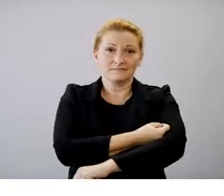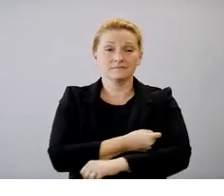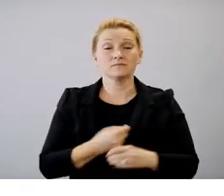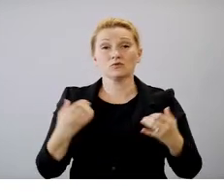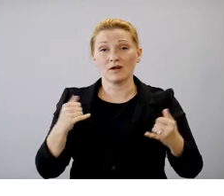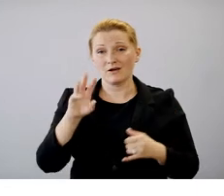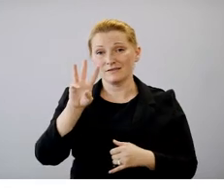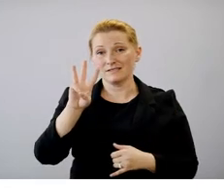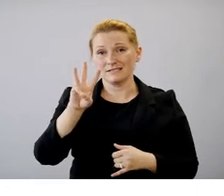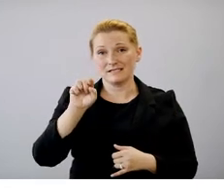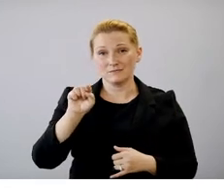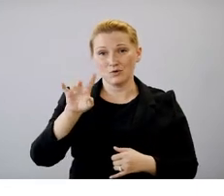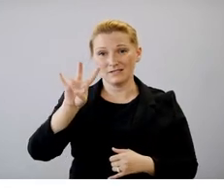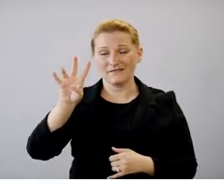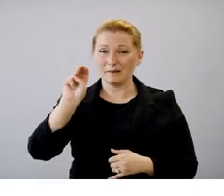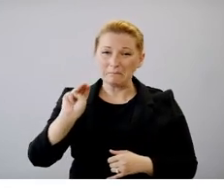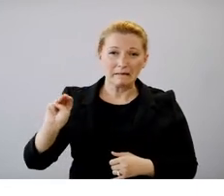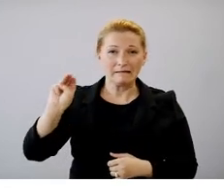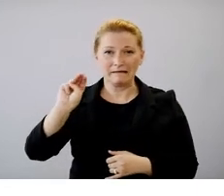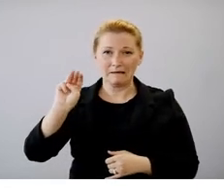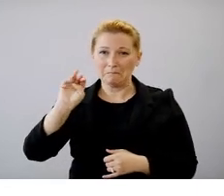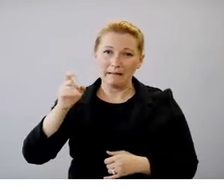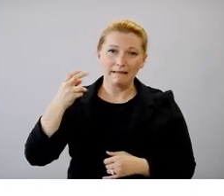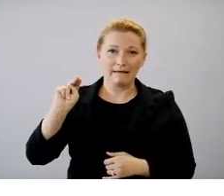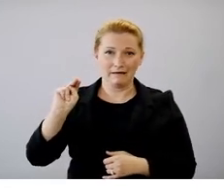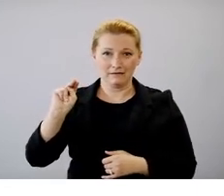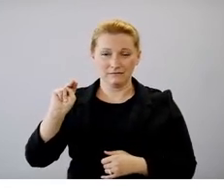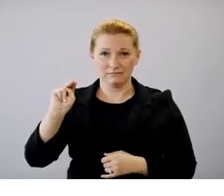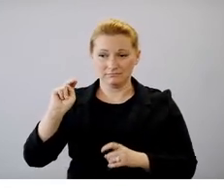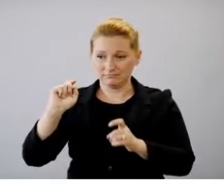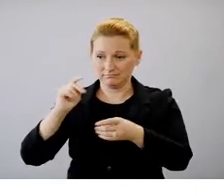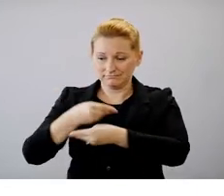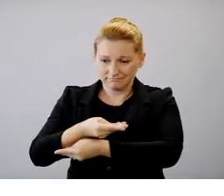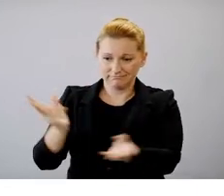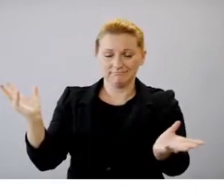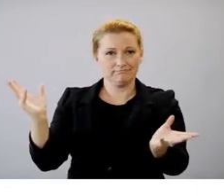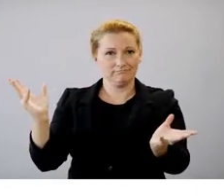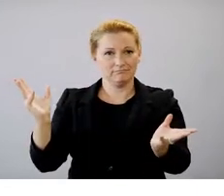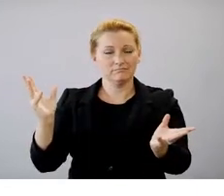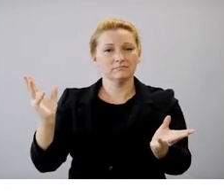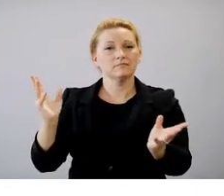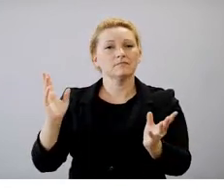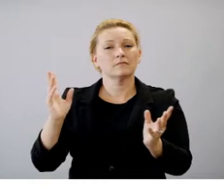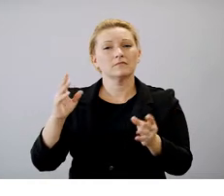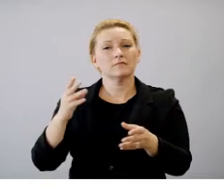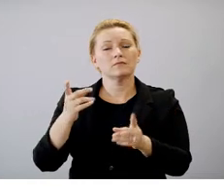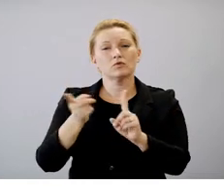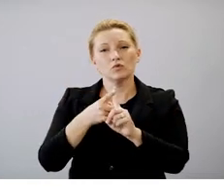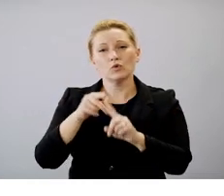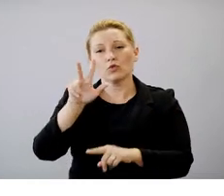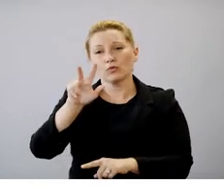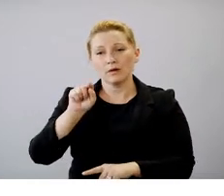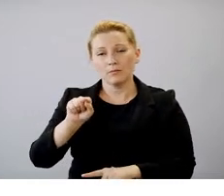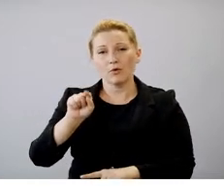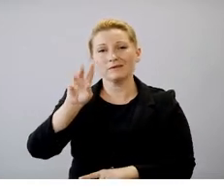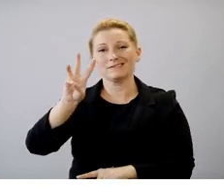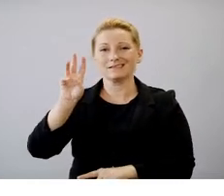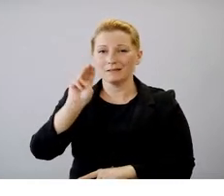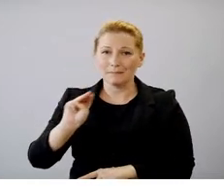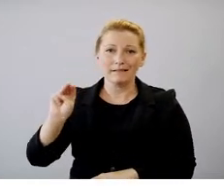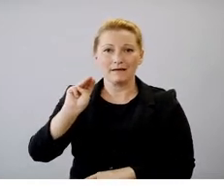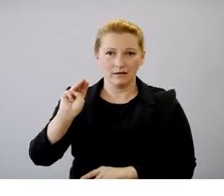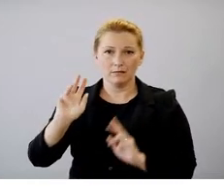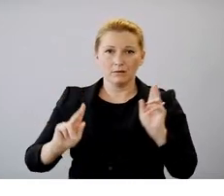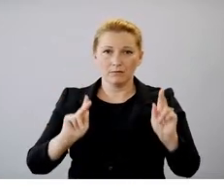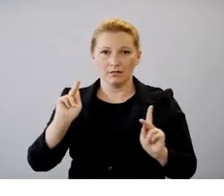million doses of COVID-19 vaccine have been administered to 3.6 million unique individuals. We've got 3